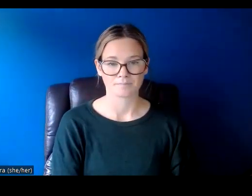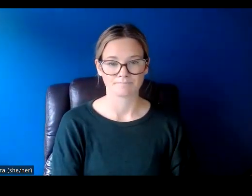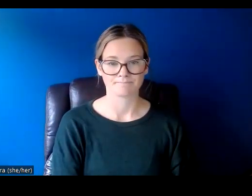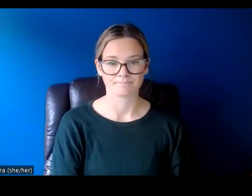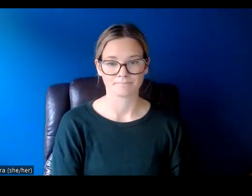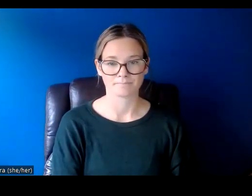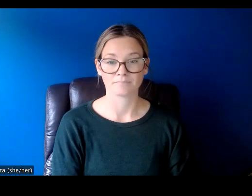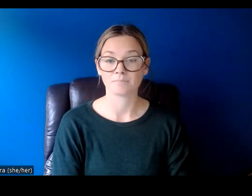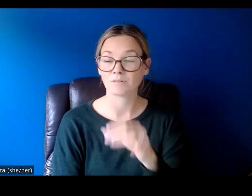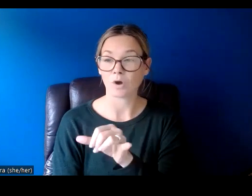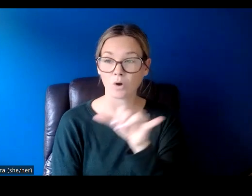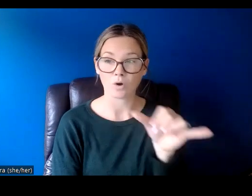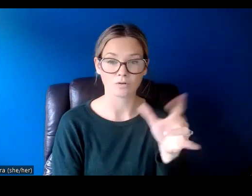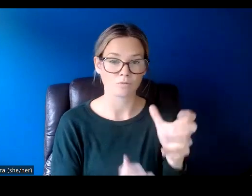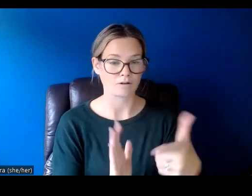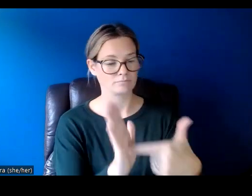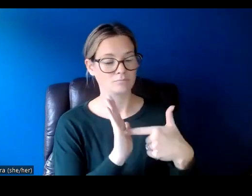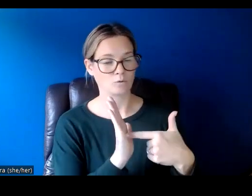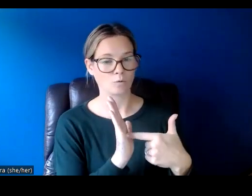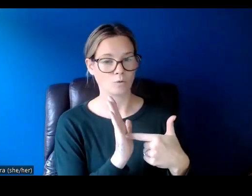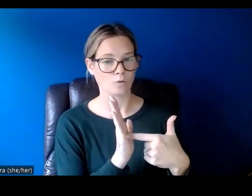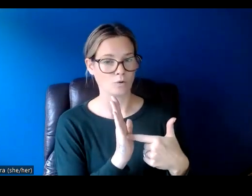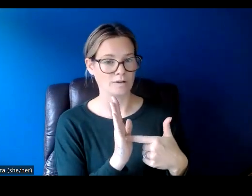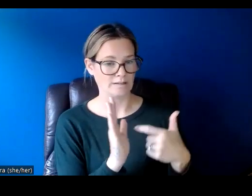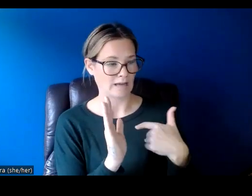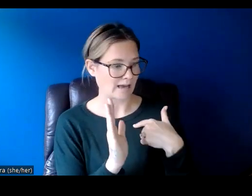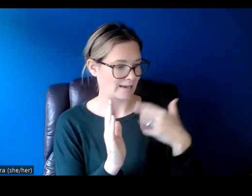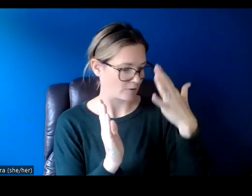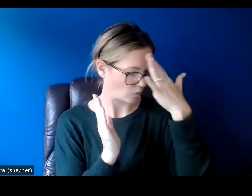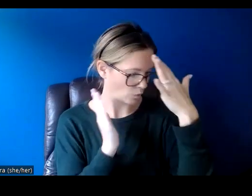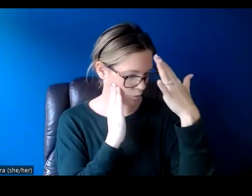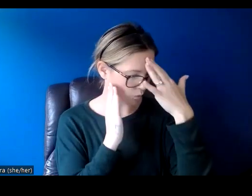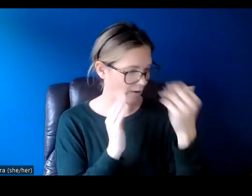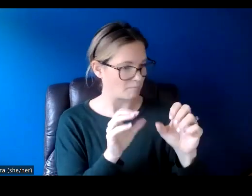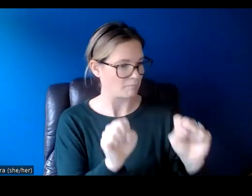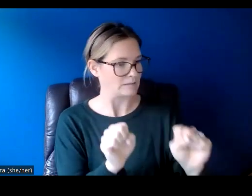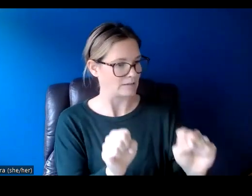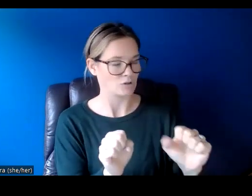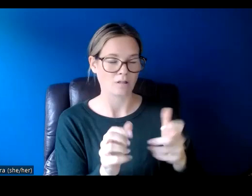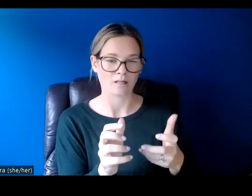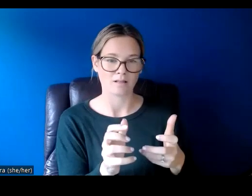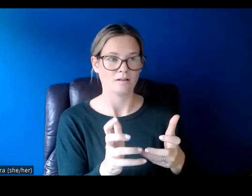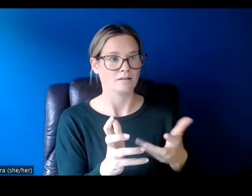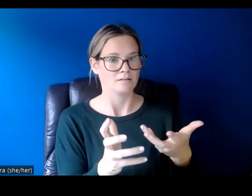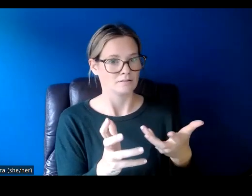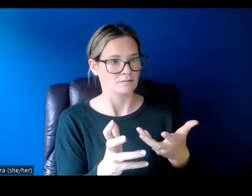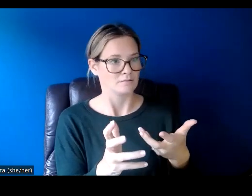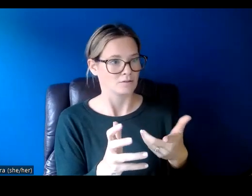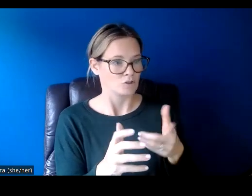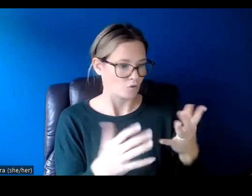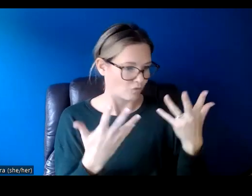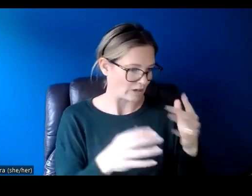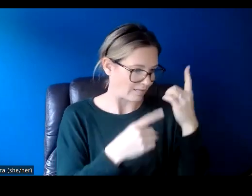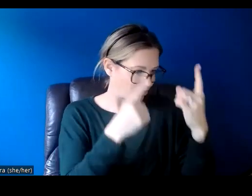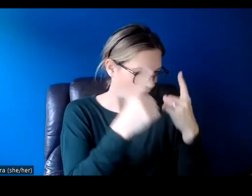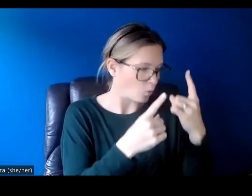We also want you to demonstrate capacity, awareness, and potential. We're looking for applicants who have thought about